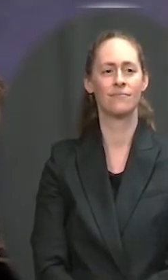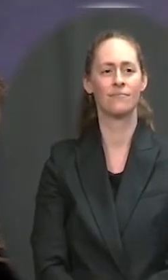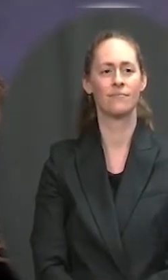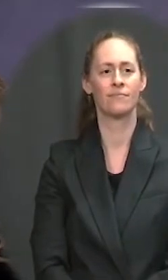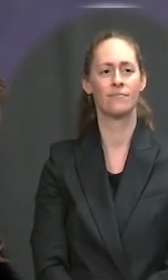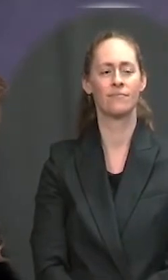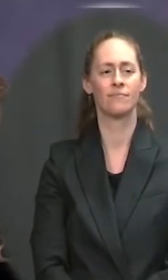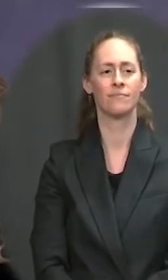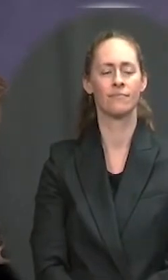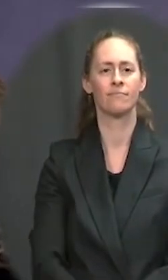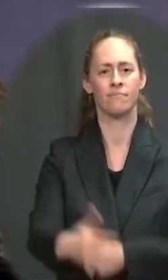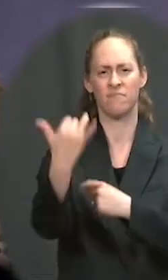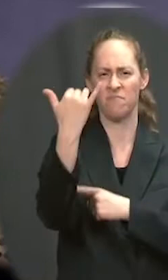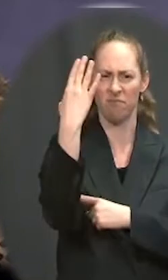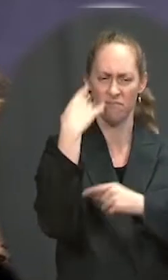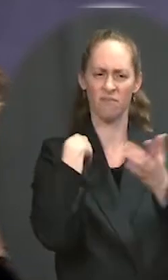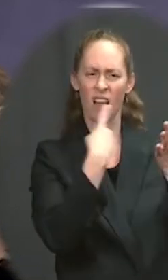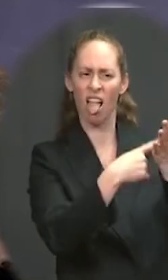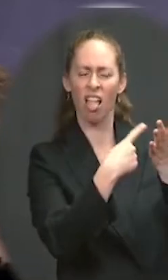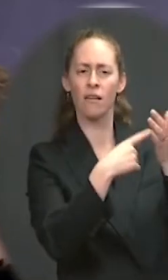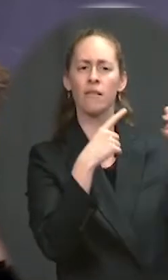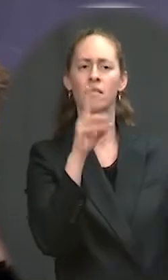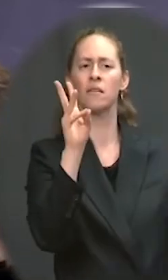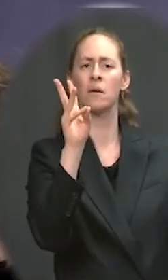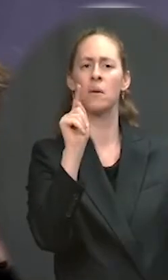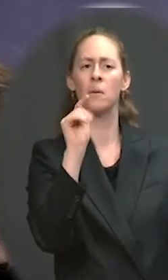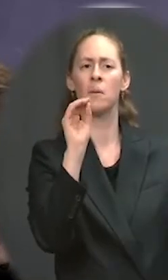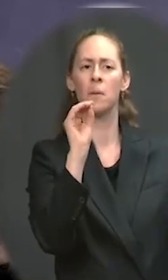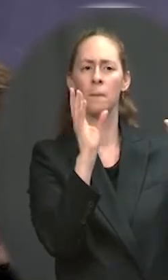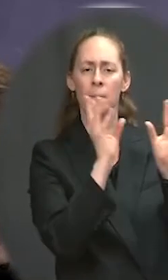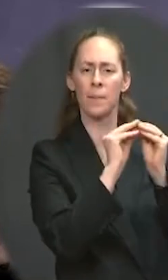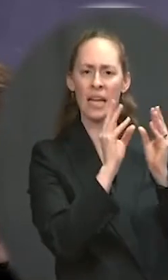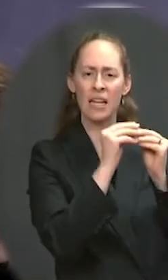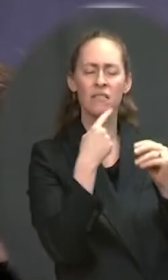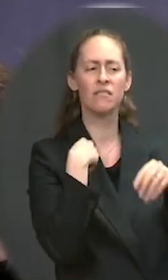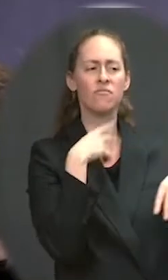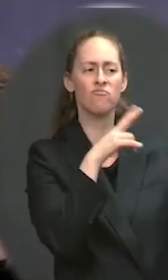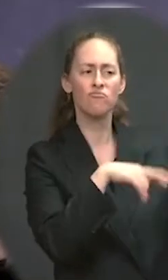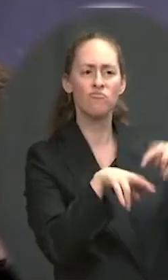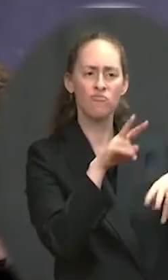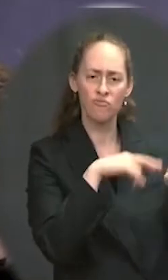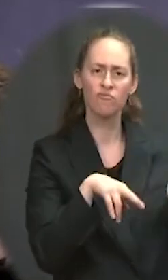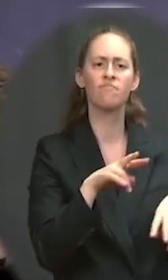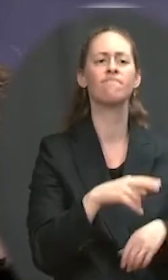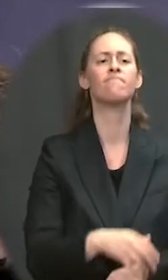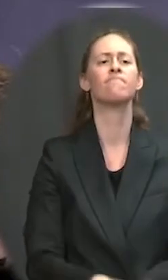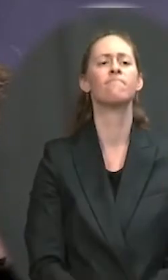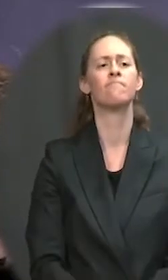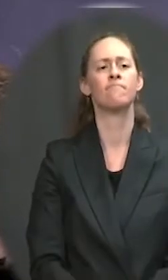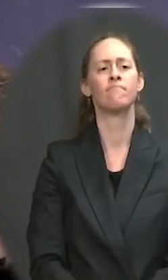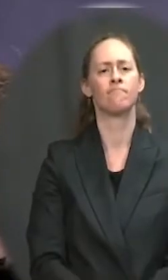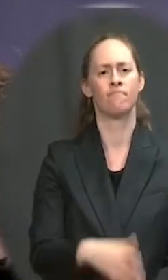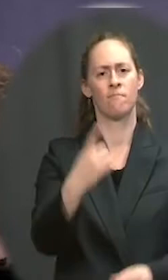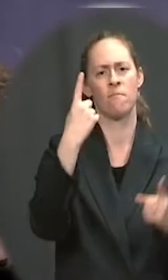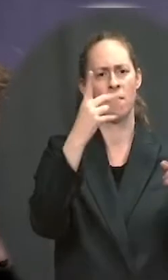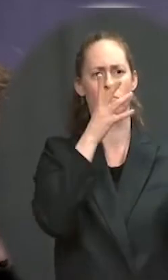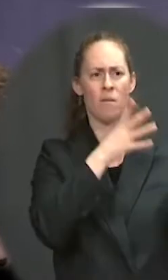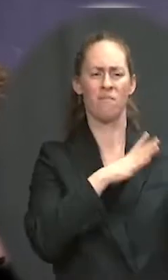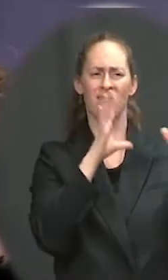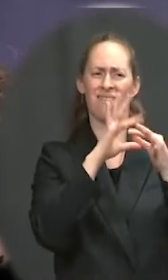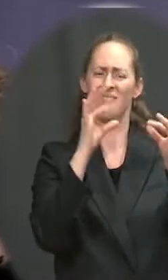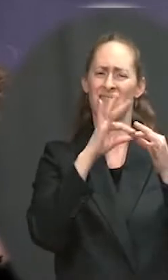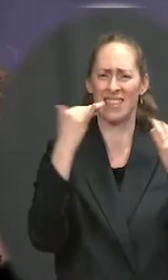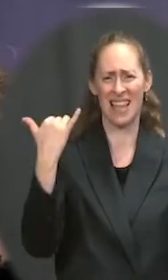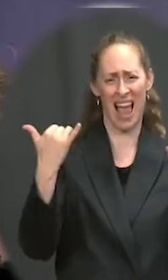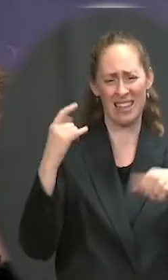Tai made some comments during an FT session, talking about, you know, time being of the essence, really, sort of underscoring. There are multiple